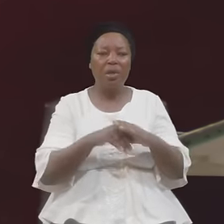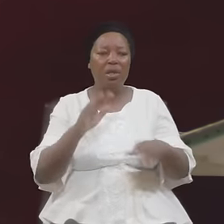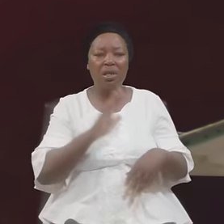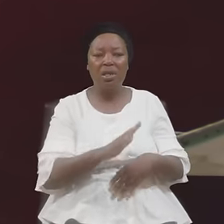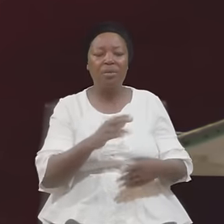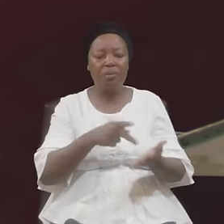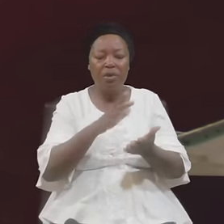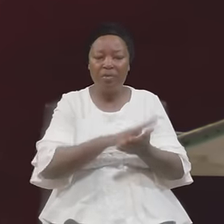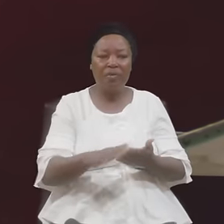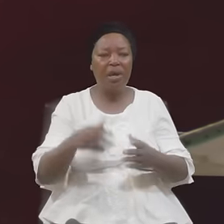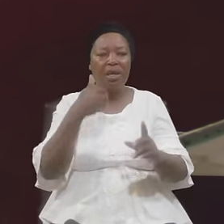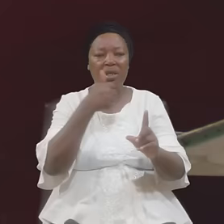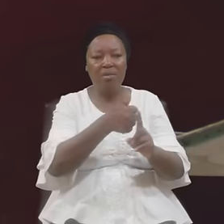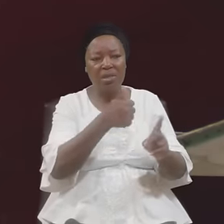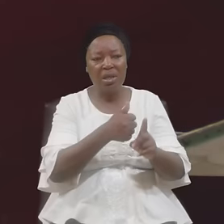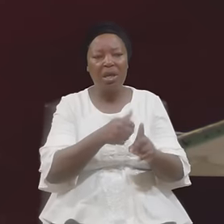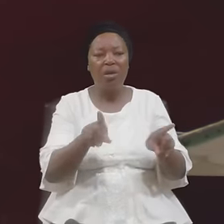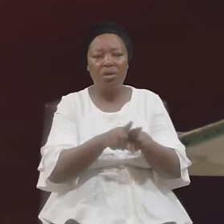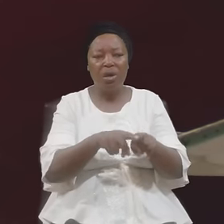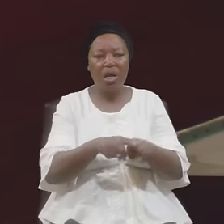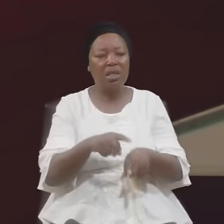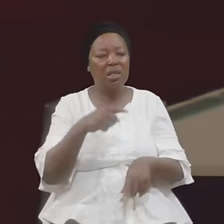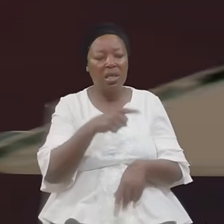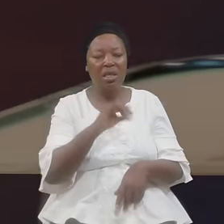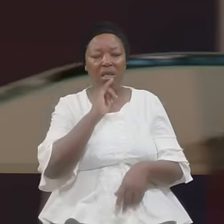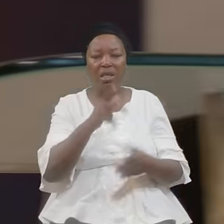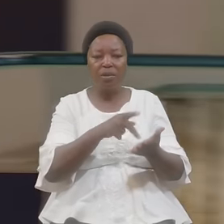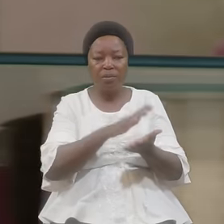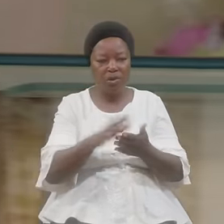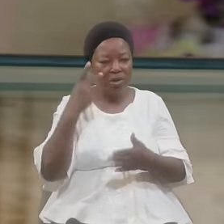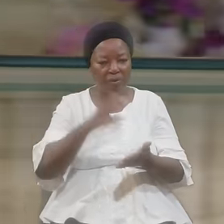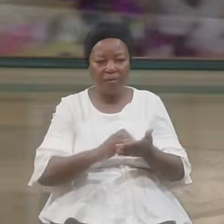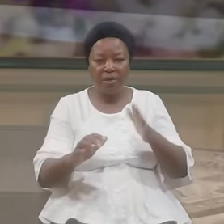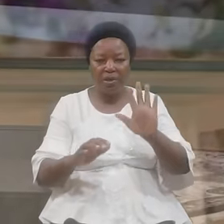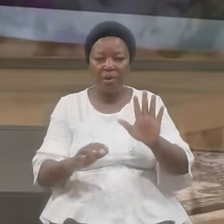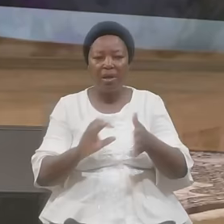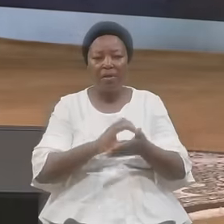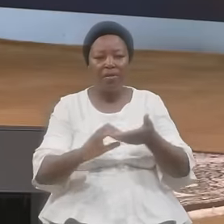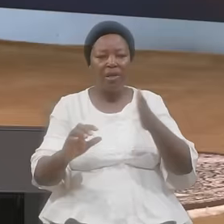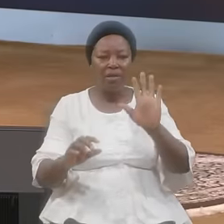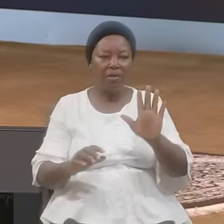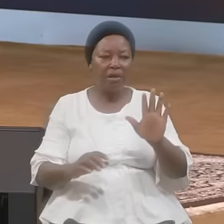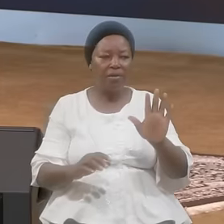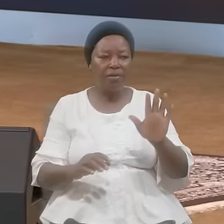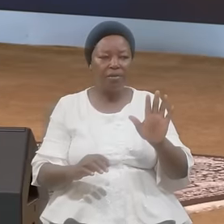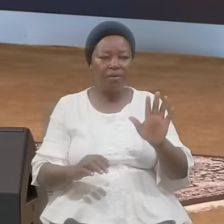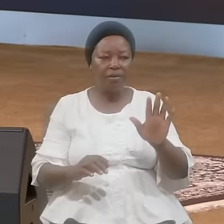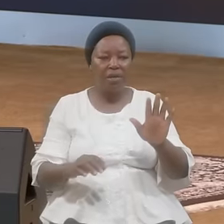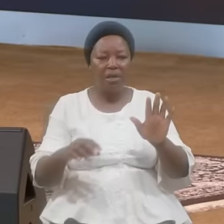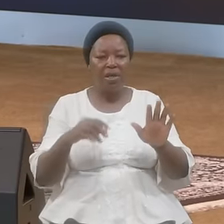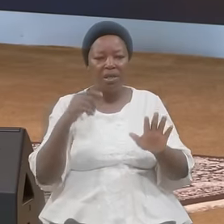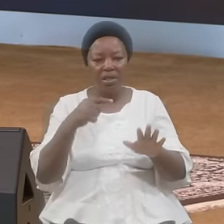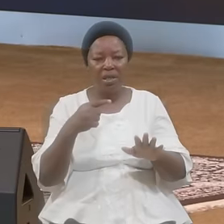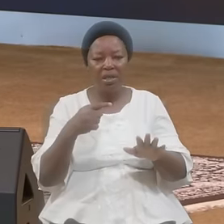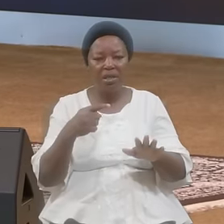Himself Even as he Is pure Look at verse 5 In verse 5 It says